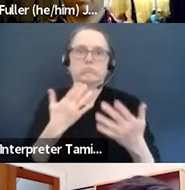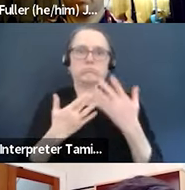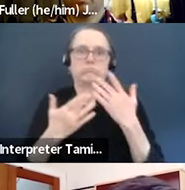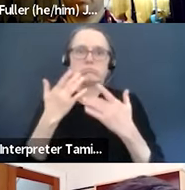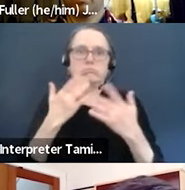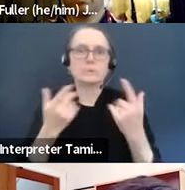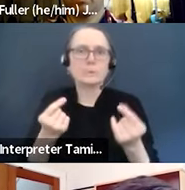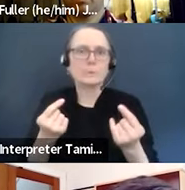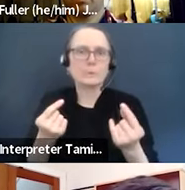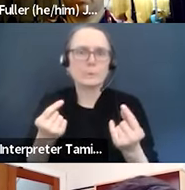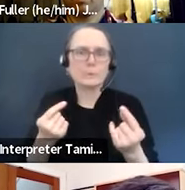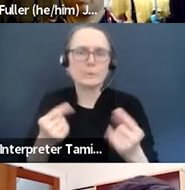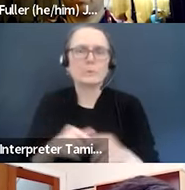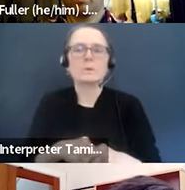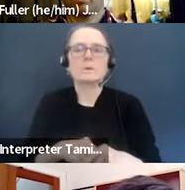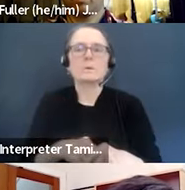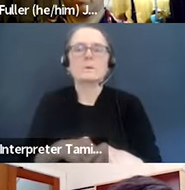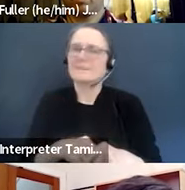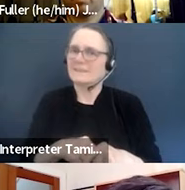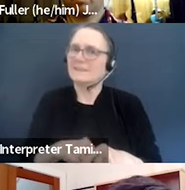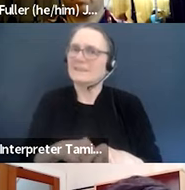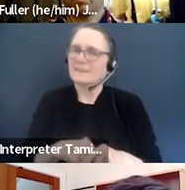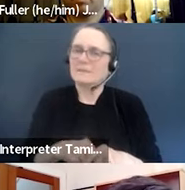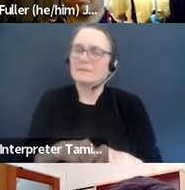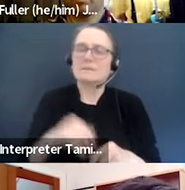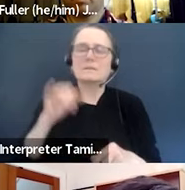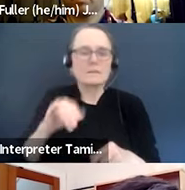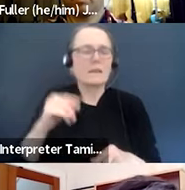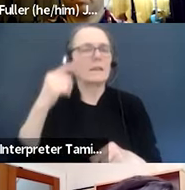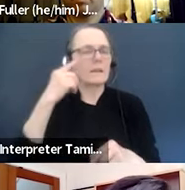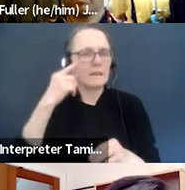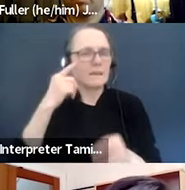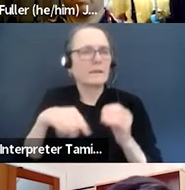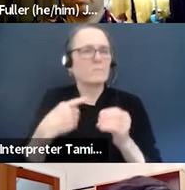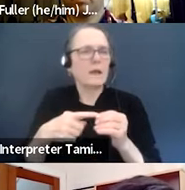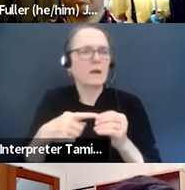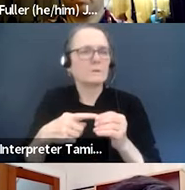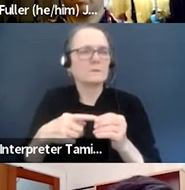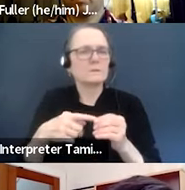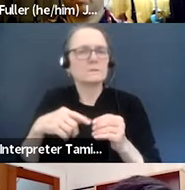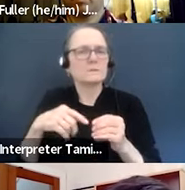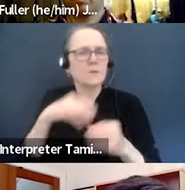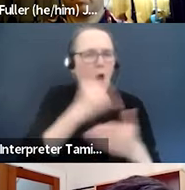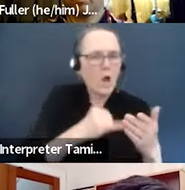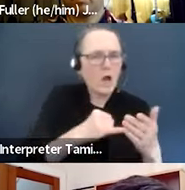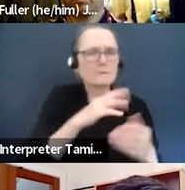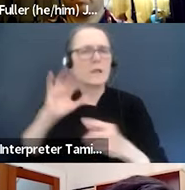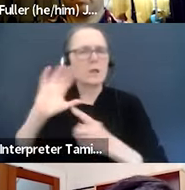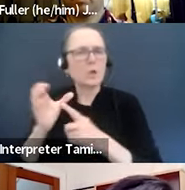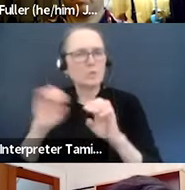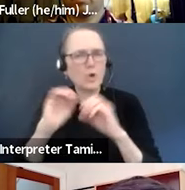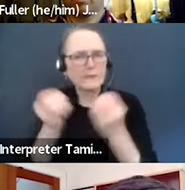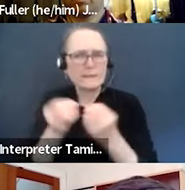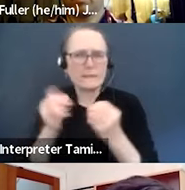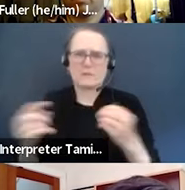I know Manny from Inspire Washington is talking to us later about cultural access, but I feel like arts and cultural organizations need to work